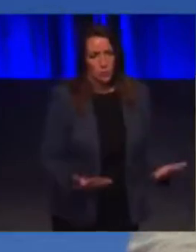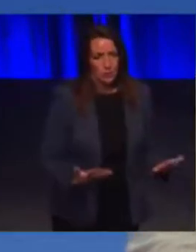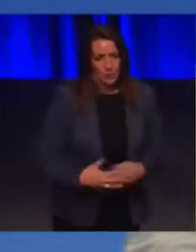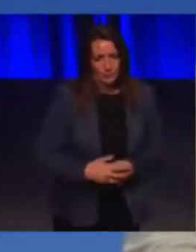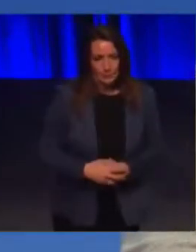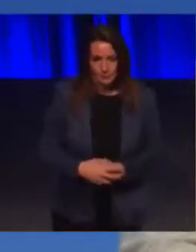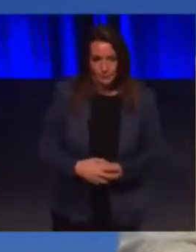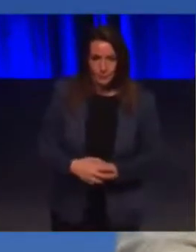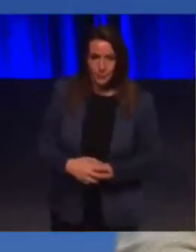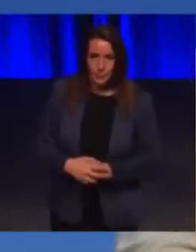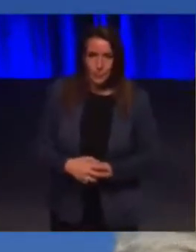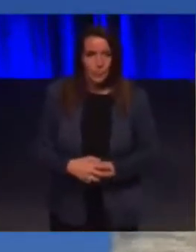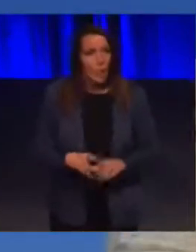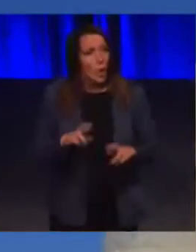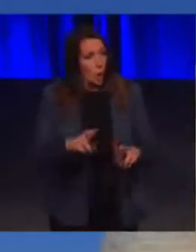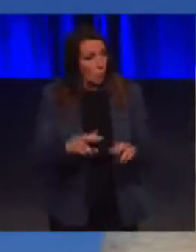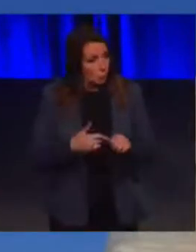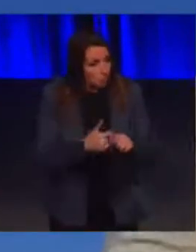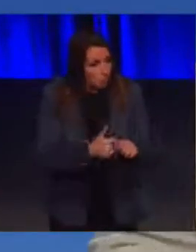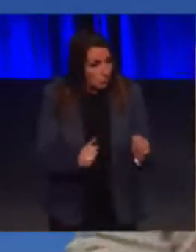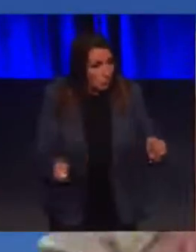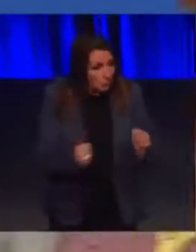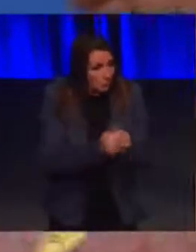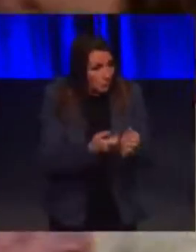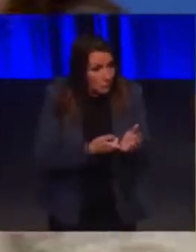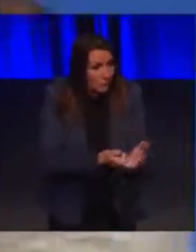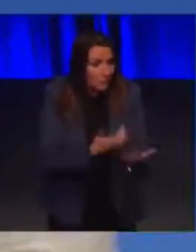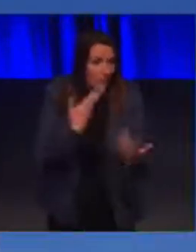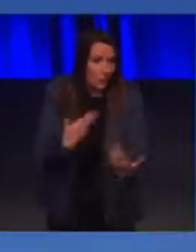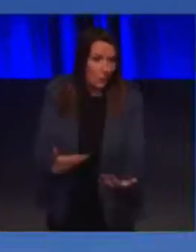However, I hope, conference, that you will support the resolution. Thank you.